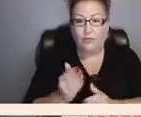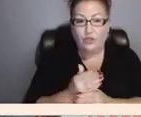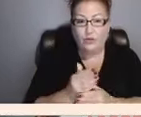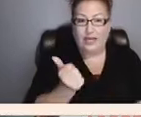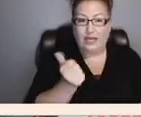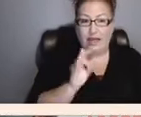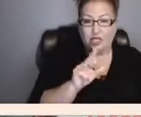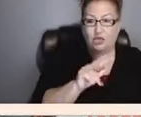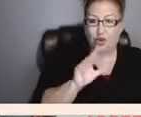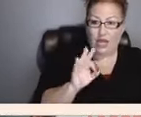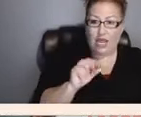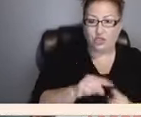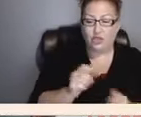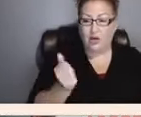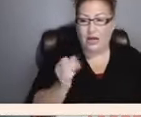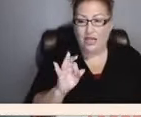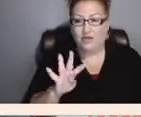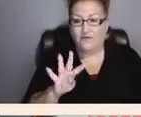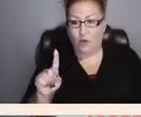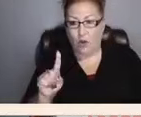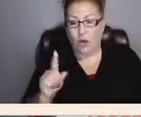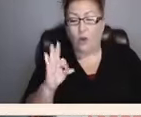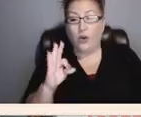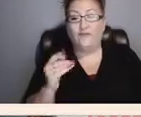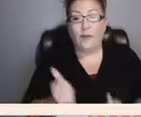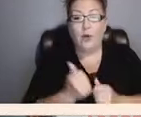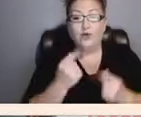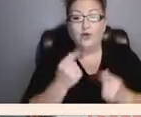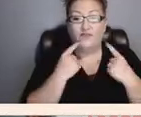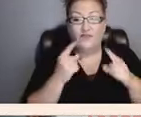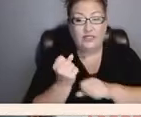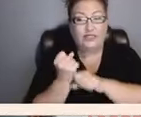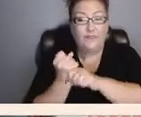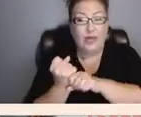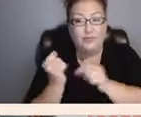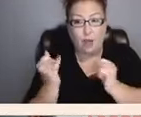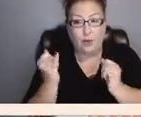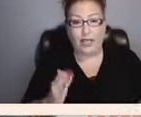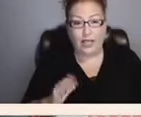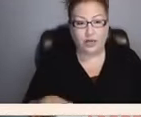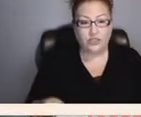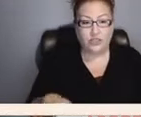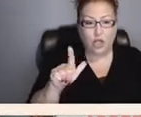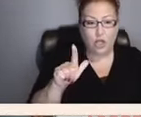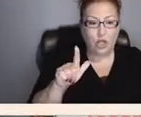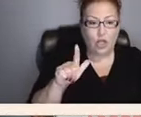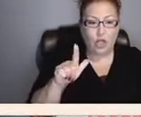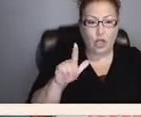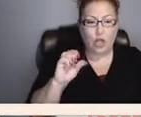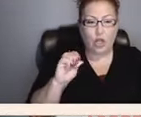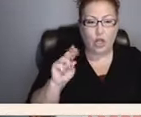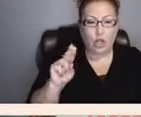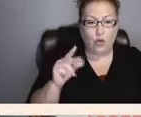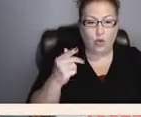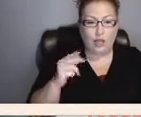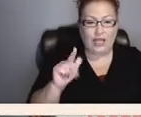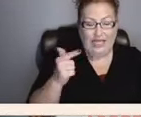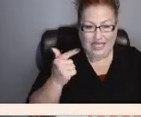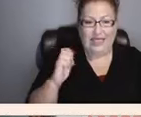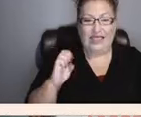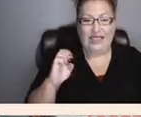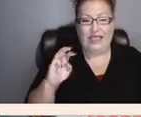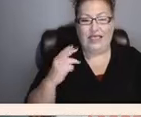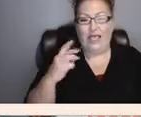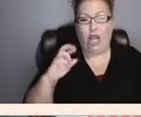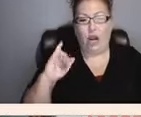Now, one of the most famous baseball players to ever played, Lou Gehring. Lou Gehring Day, which is celebrated on July